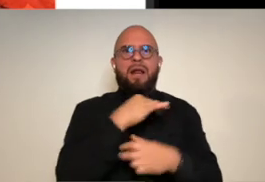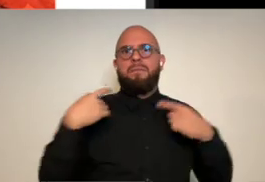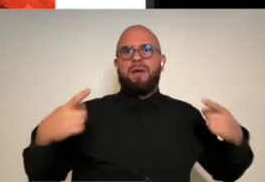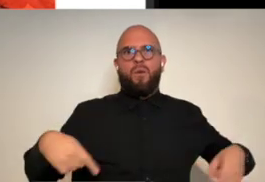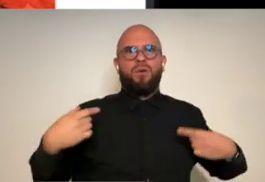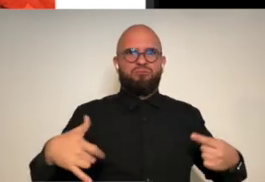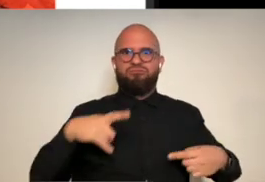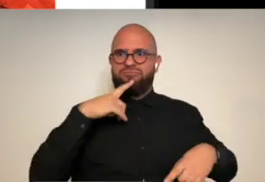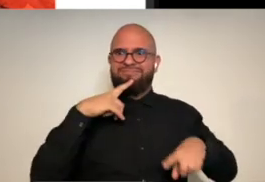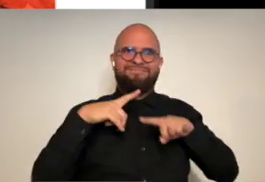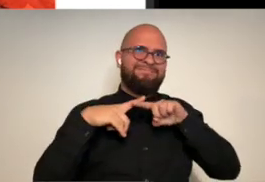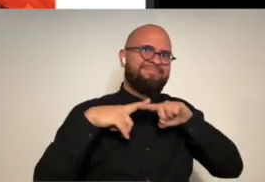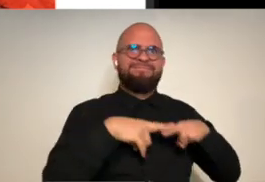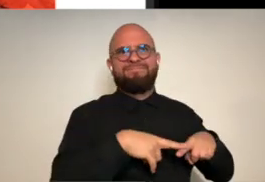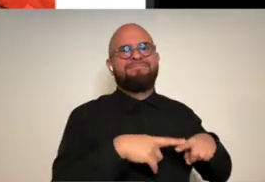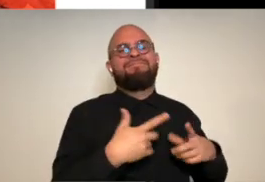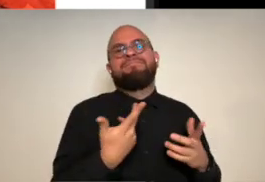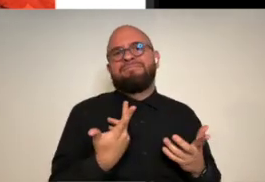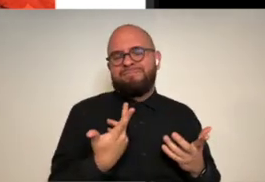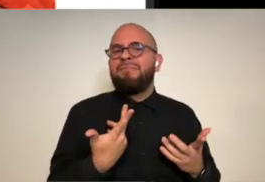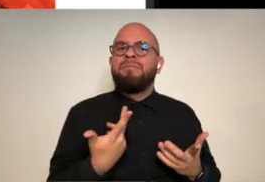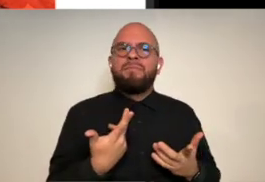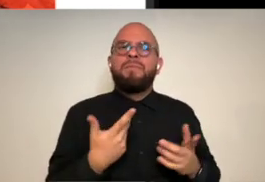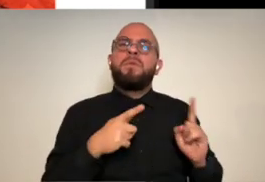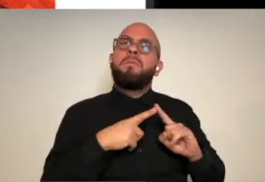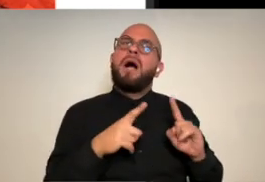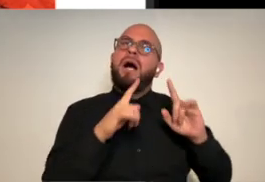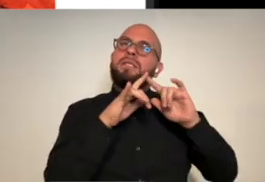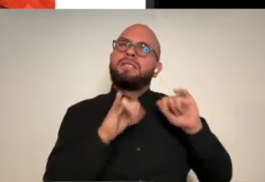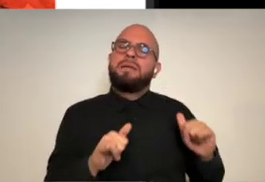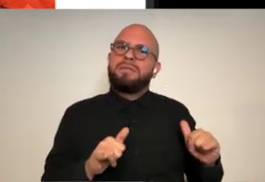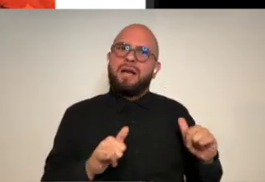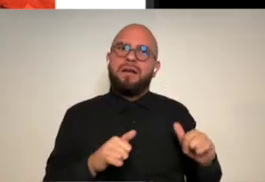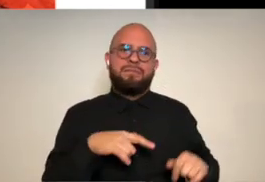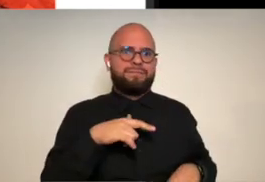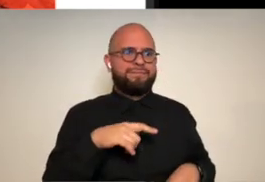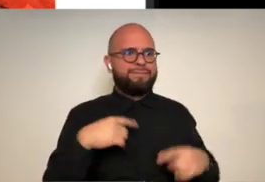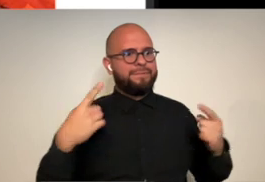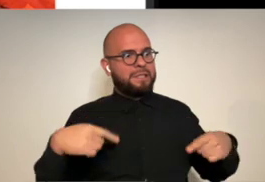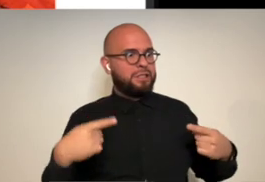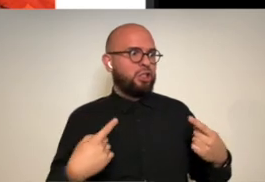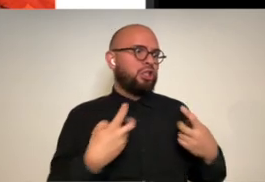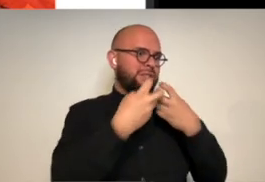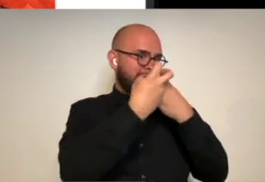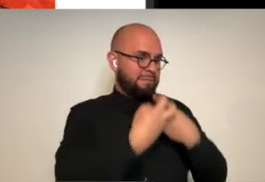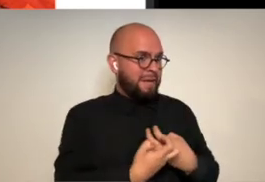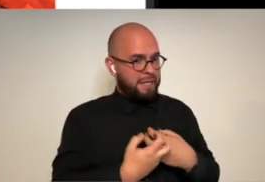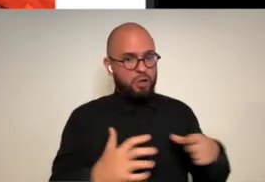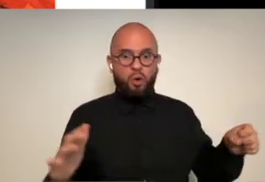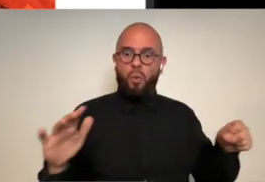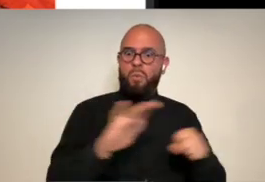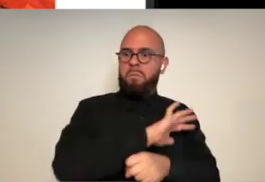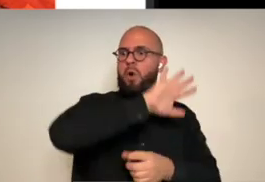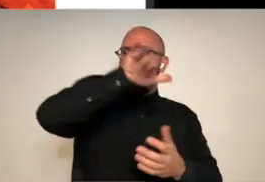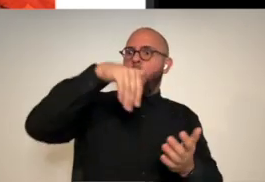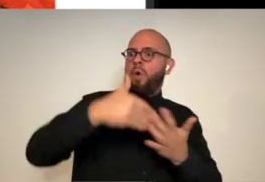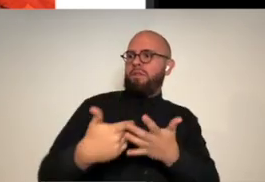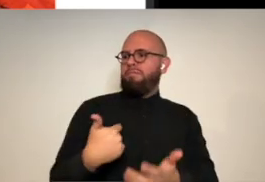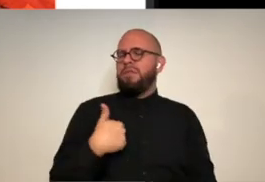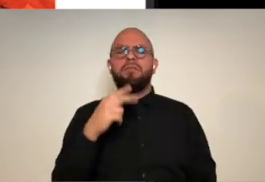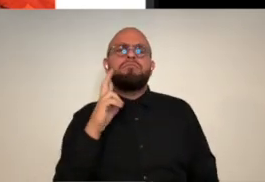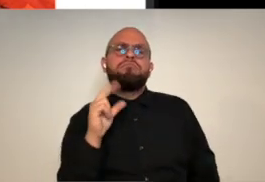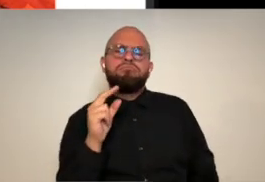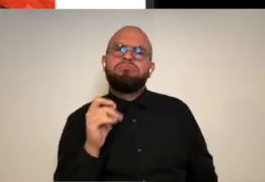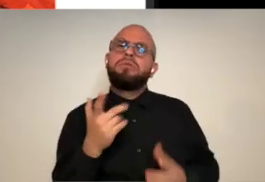my spine and the wheelchair you know um but it doesn't necessarily define me it's just